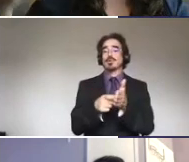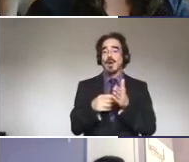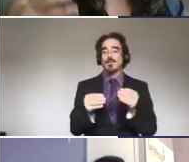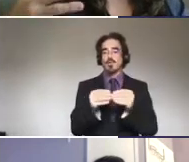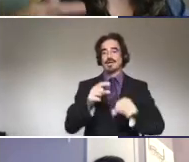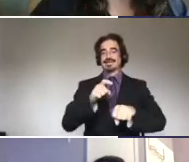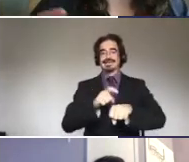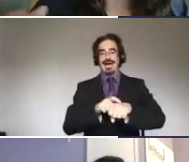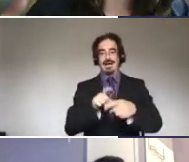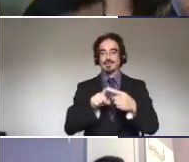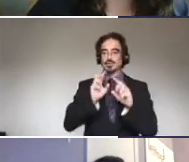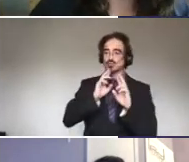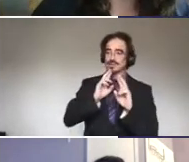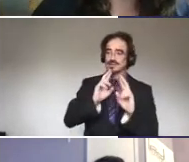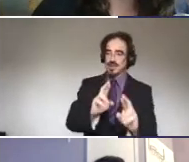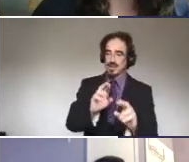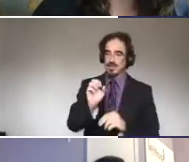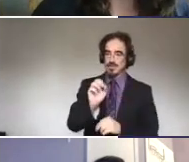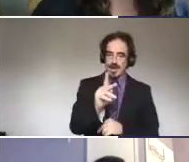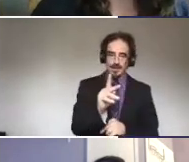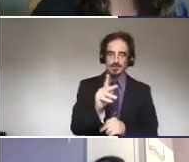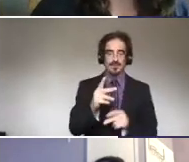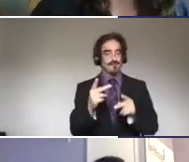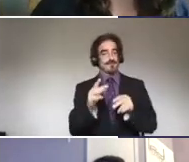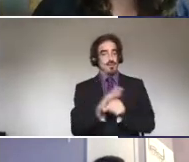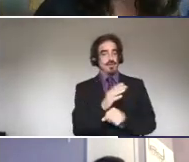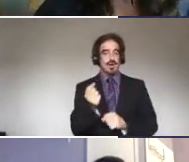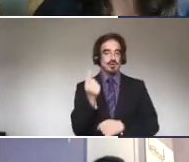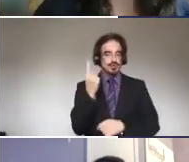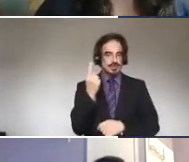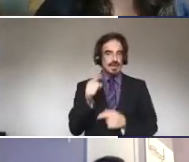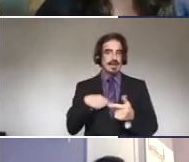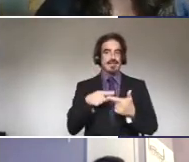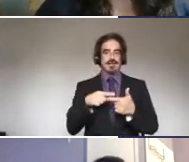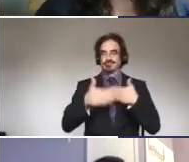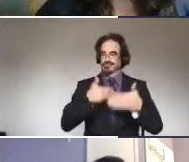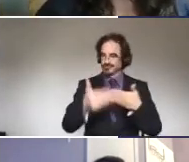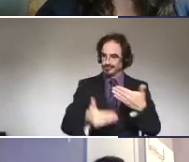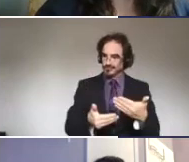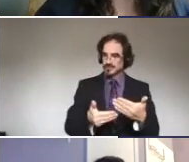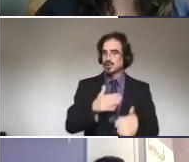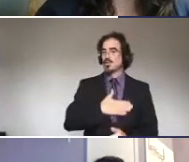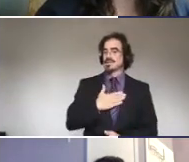respond to you, to understand what's going on. So have patience with that.